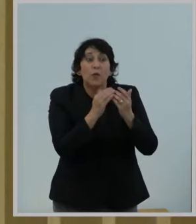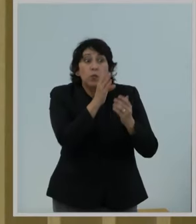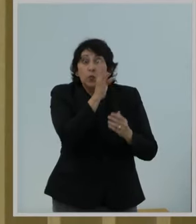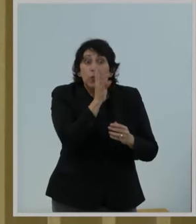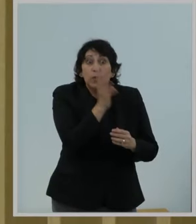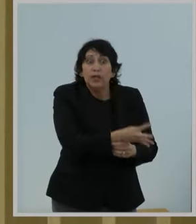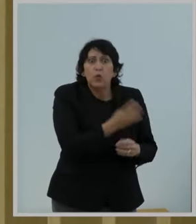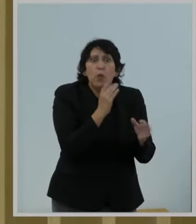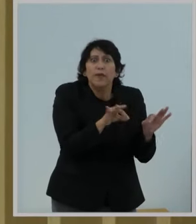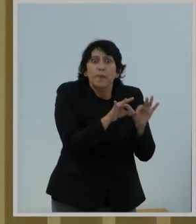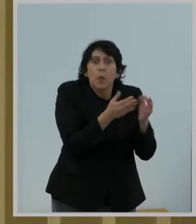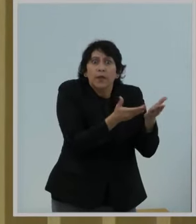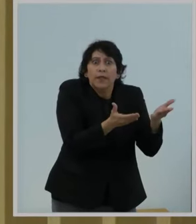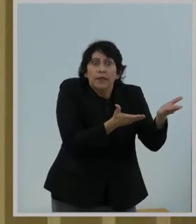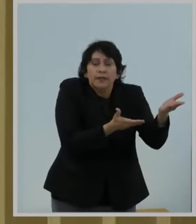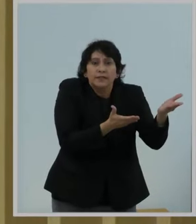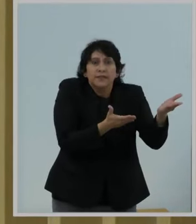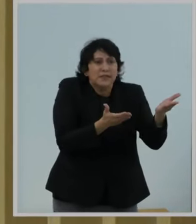So, how did we get here?